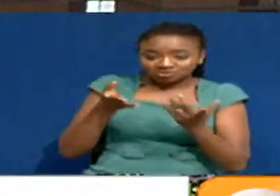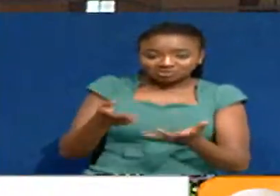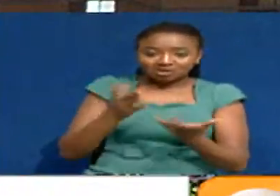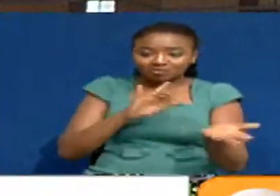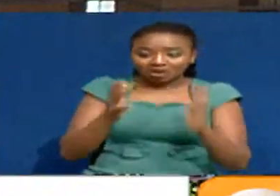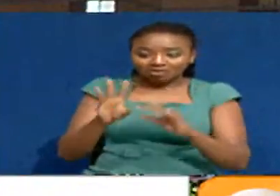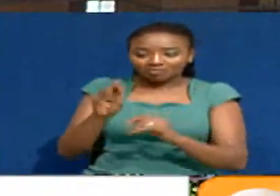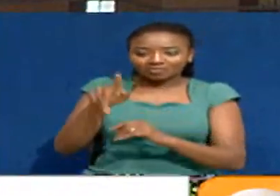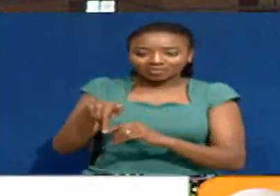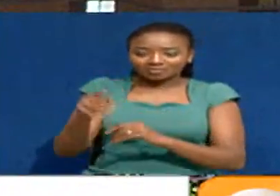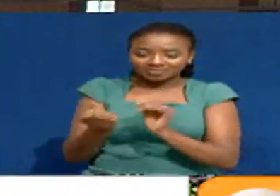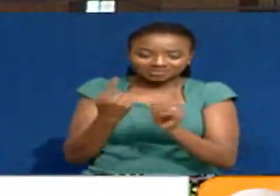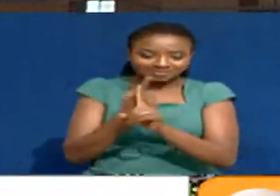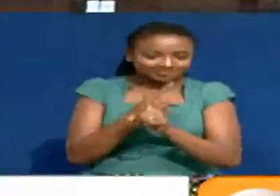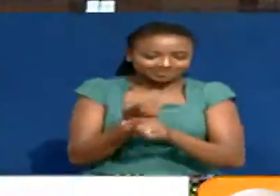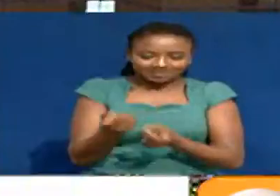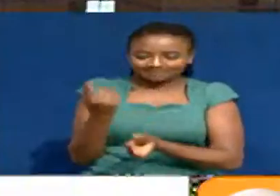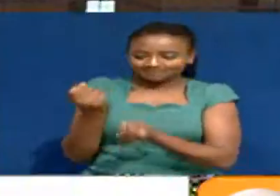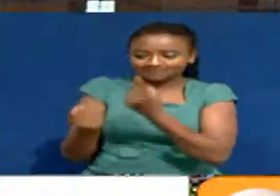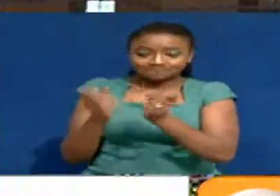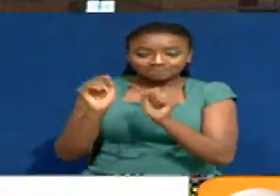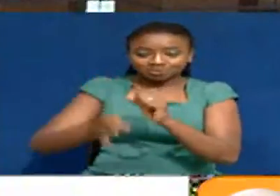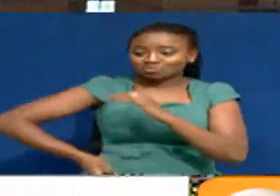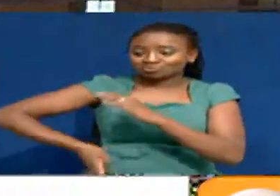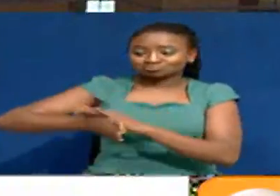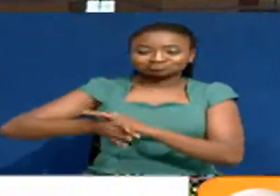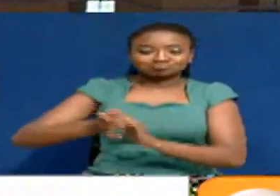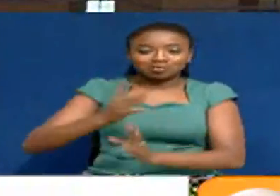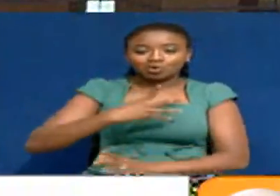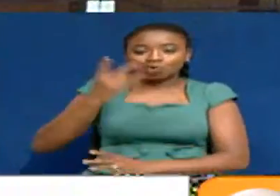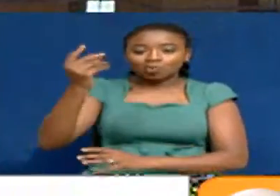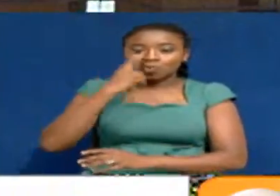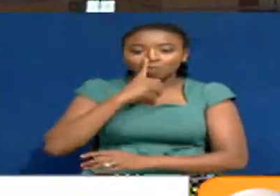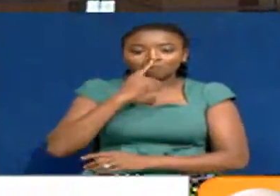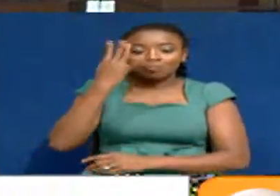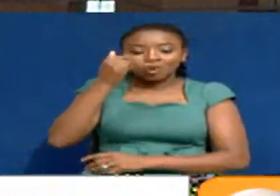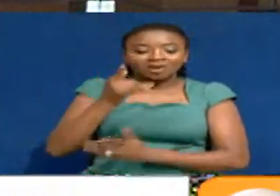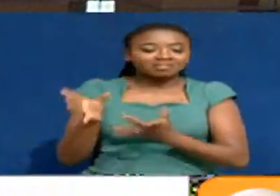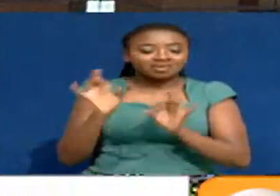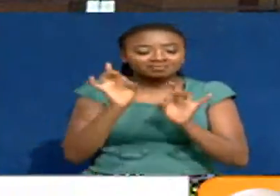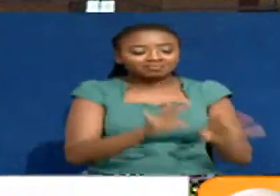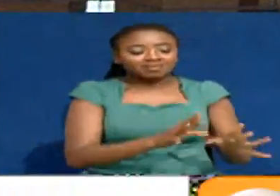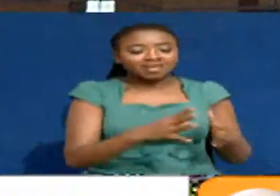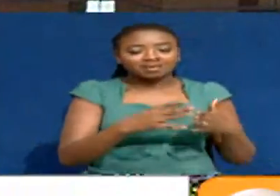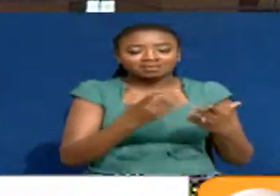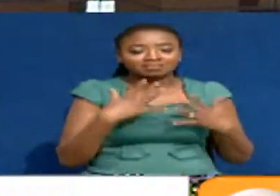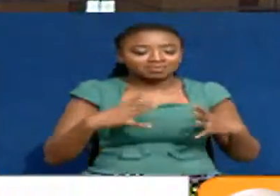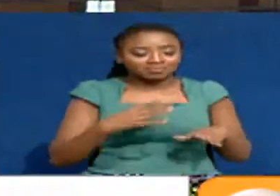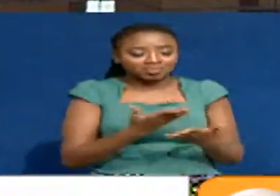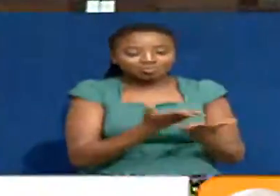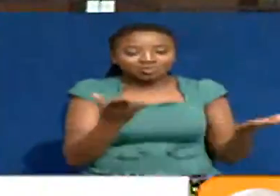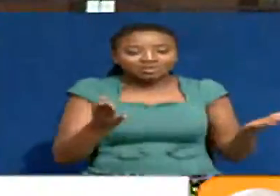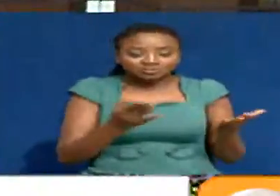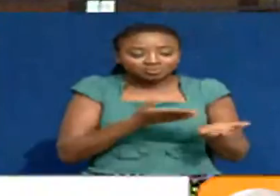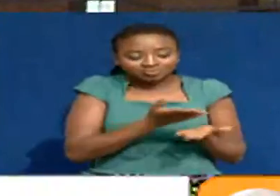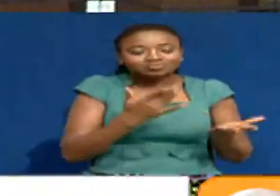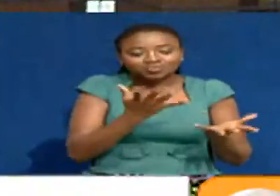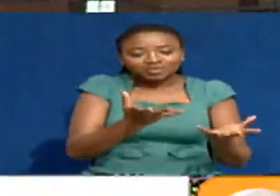MPs could all go home because of abandoning the people and Kenyans may demand new leadership. That's one here.